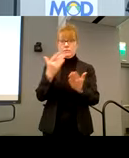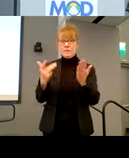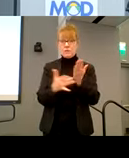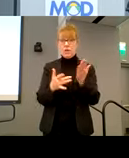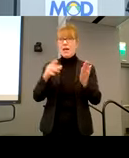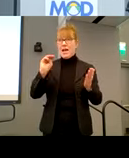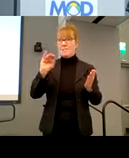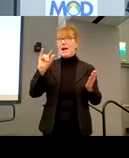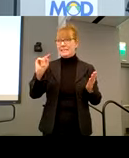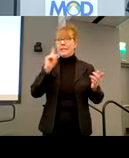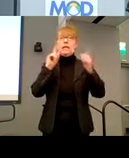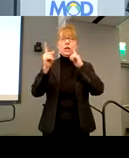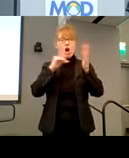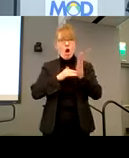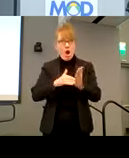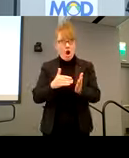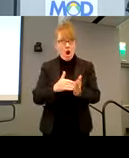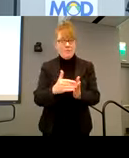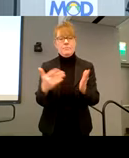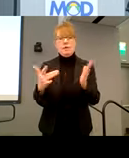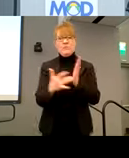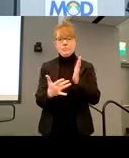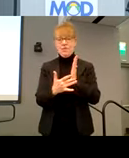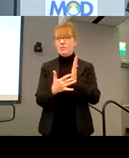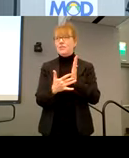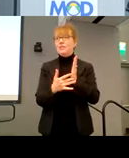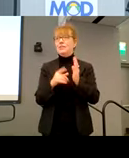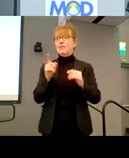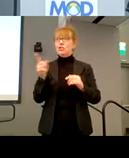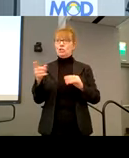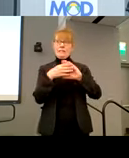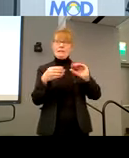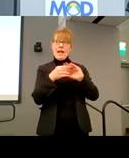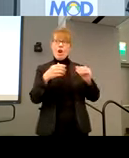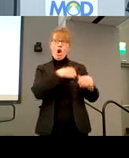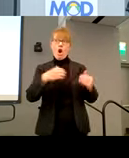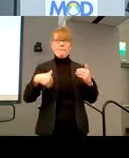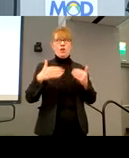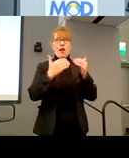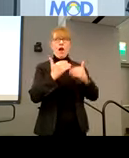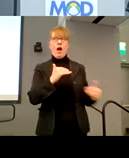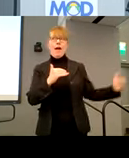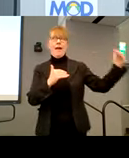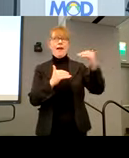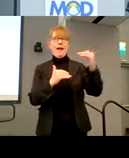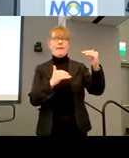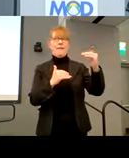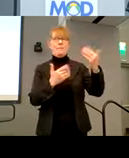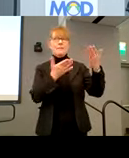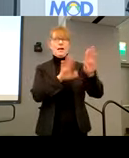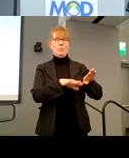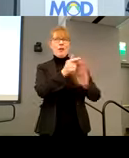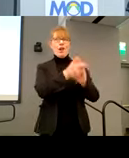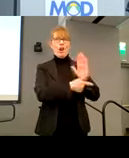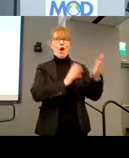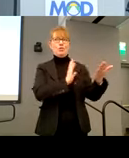care a lot about that technology. I noticed that she said that Harvard was out ahead on that settlement, uh, of the lawsuit. I